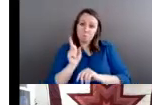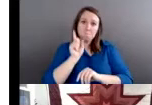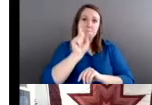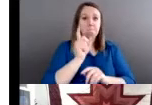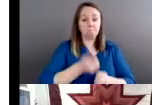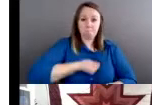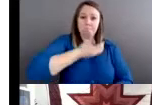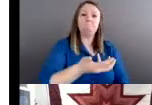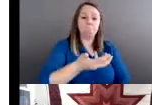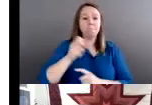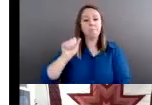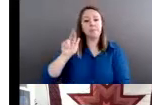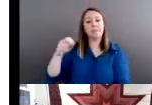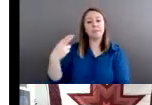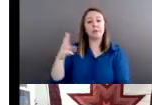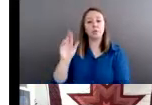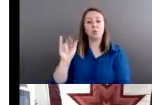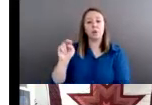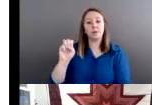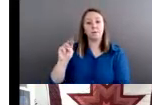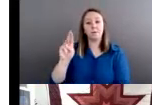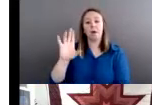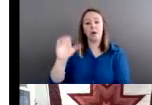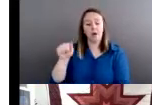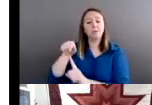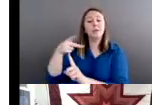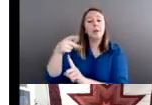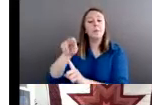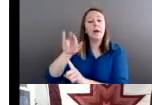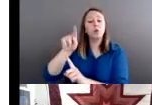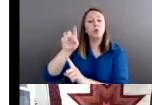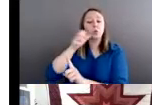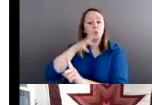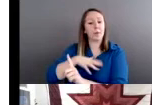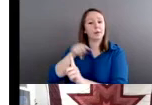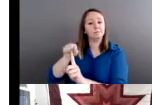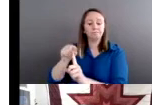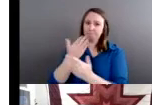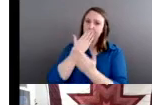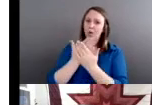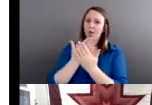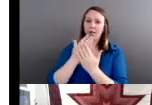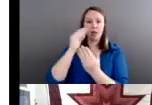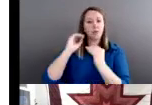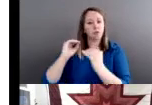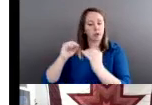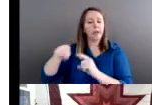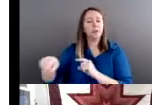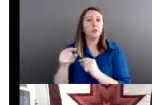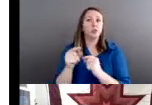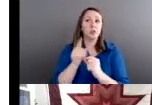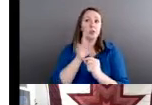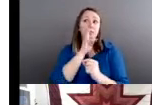Sarah Winnemucca was a Paiute woman. She was very well educated. She spoke about five languages that